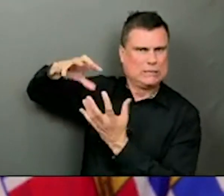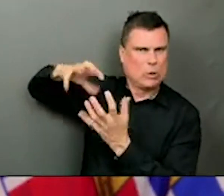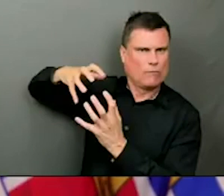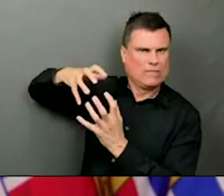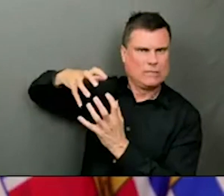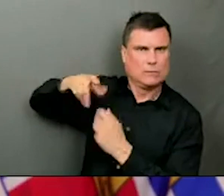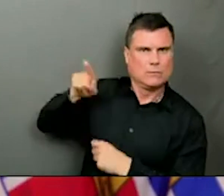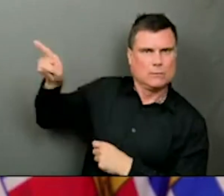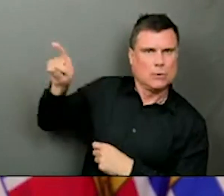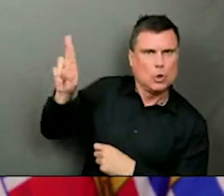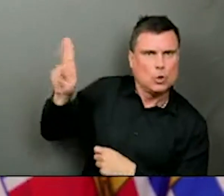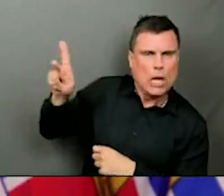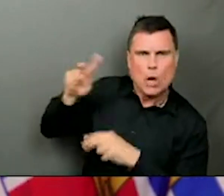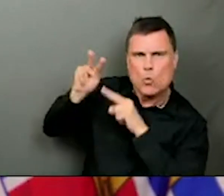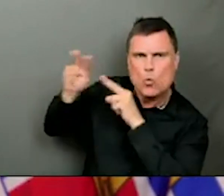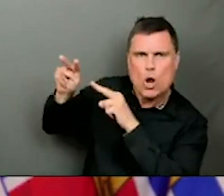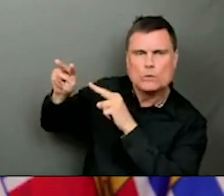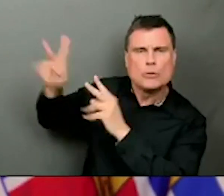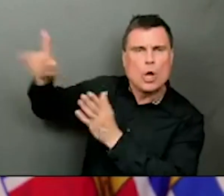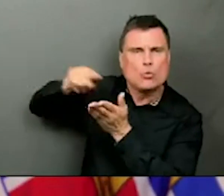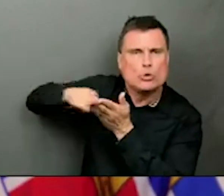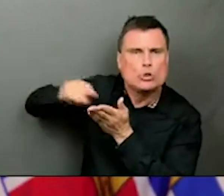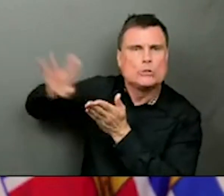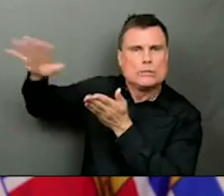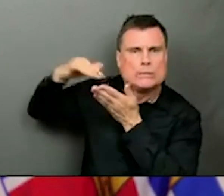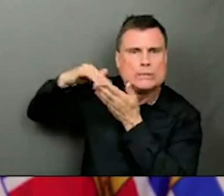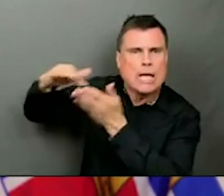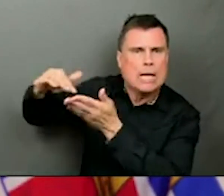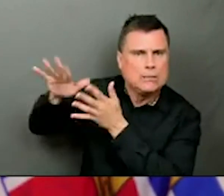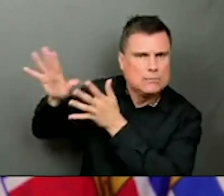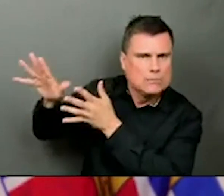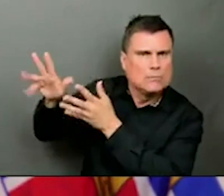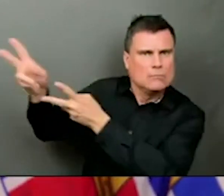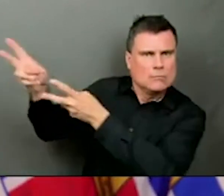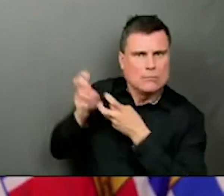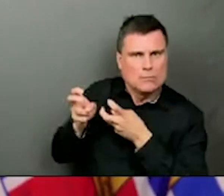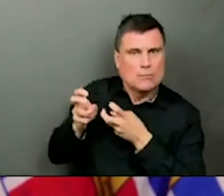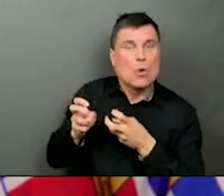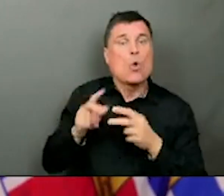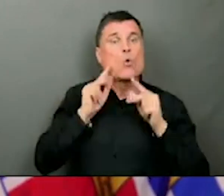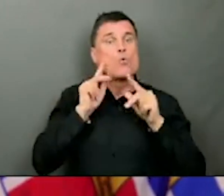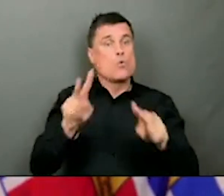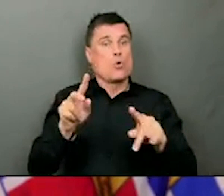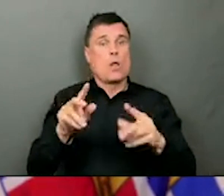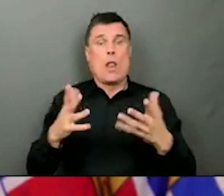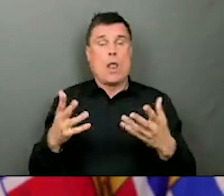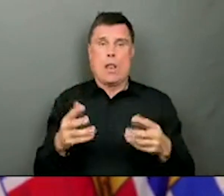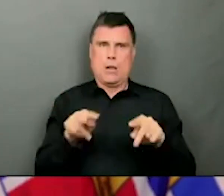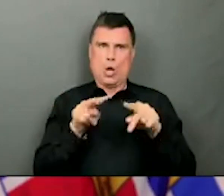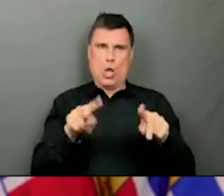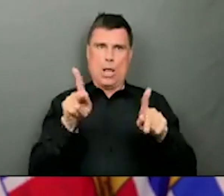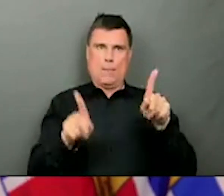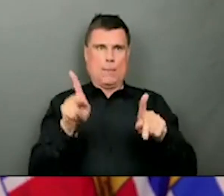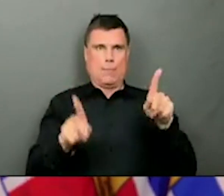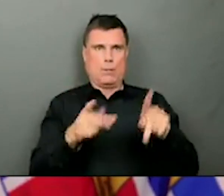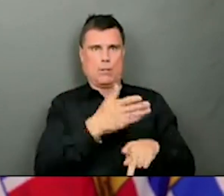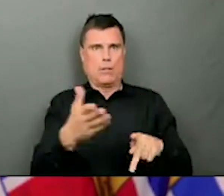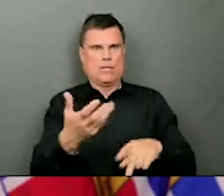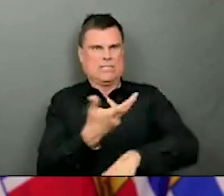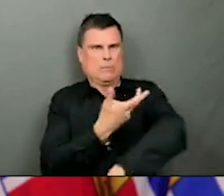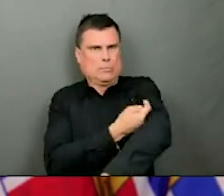how do we get protection levels up soon enough so that we don't give that type of a virus